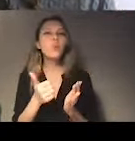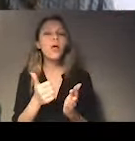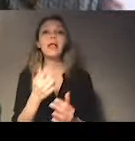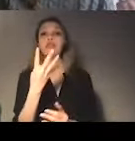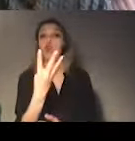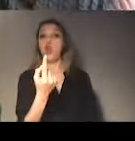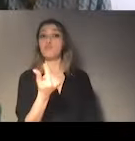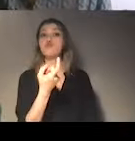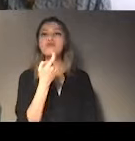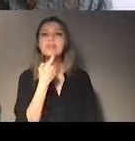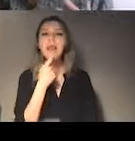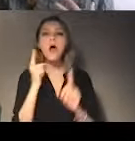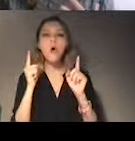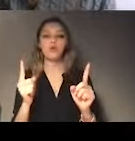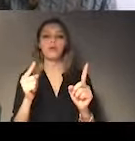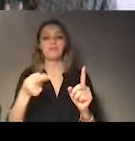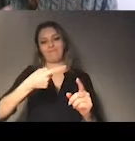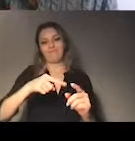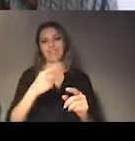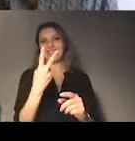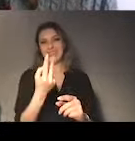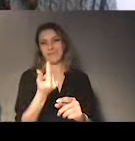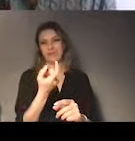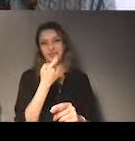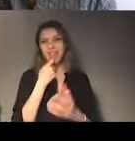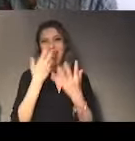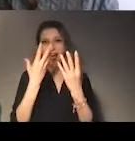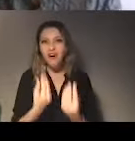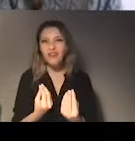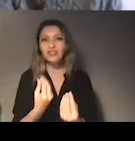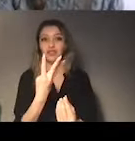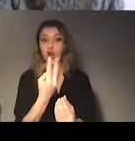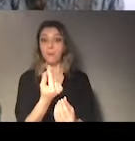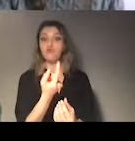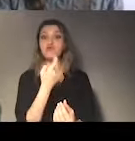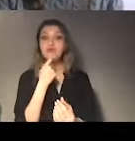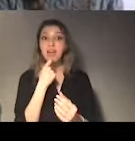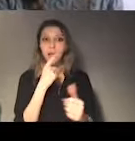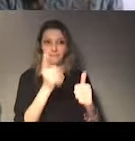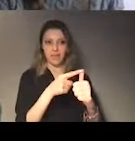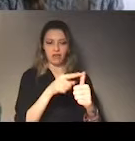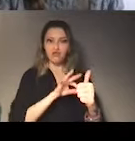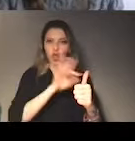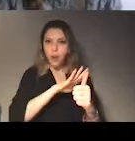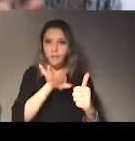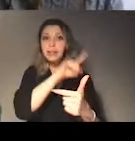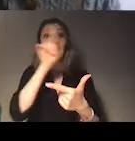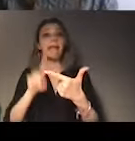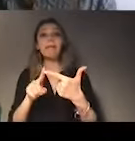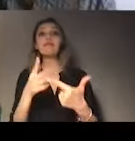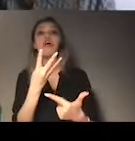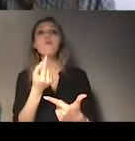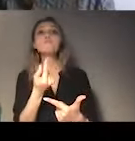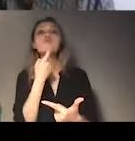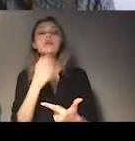two, let's say, key dates between two reviews. This was just really to introduce